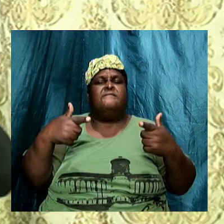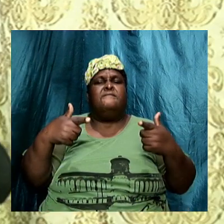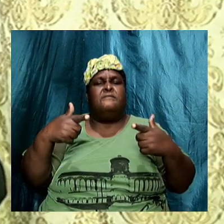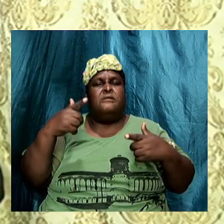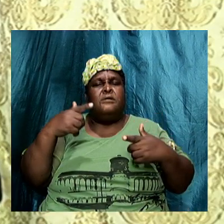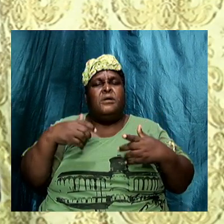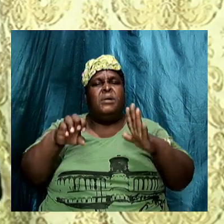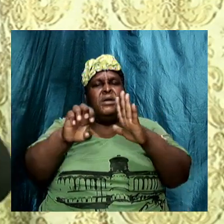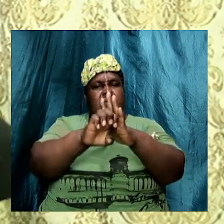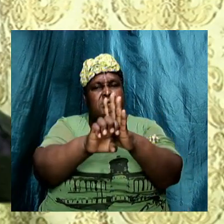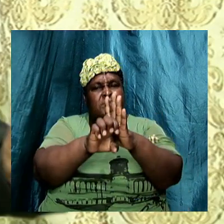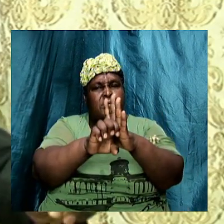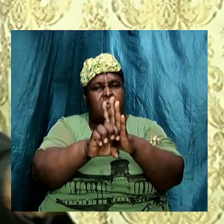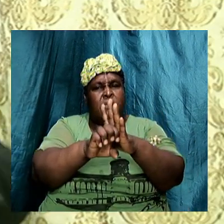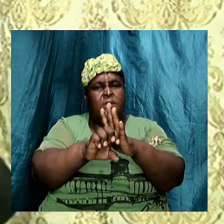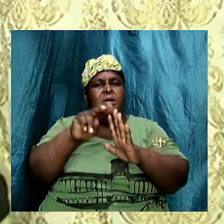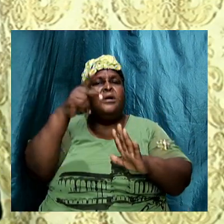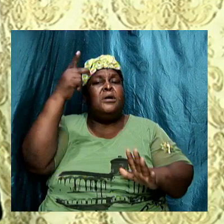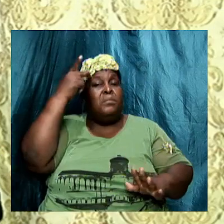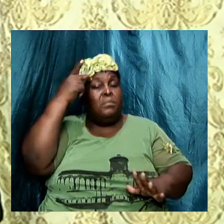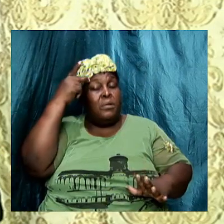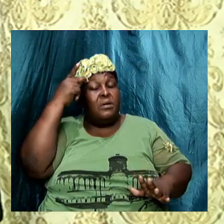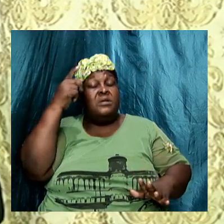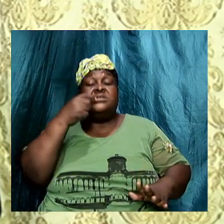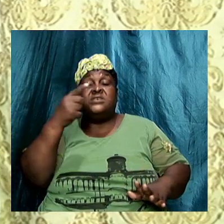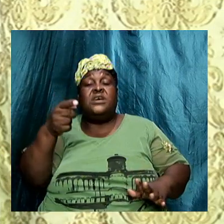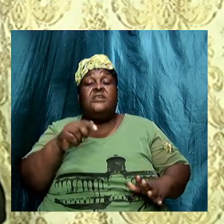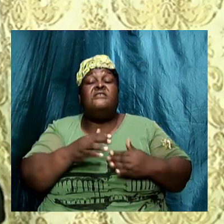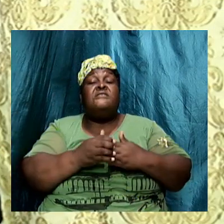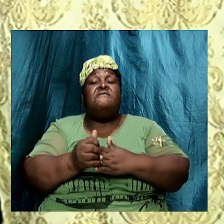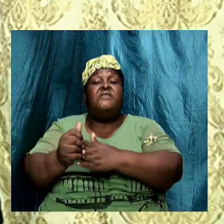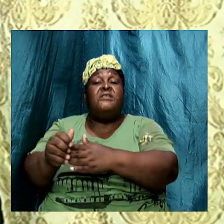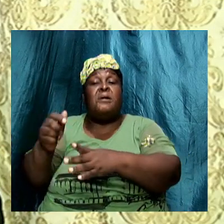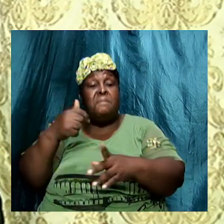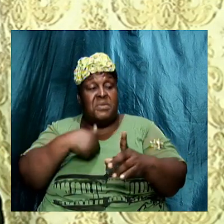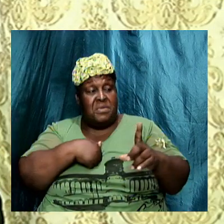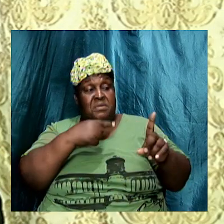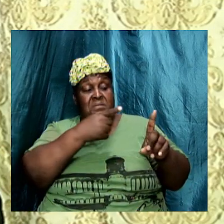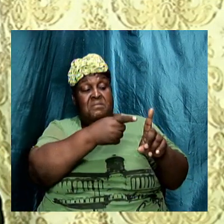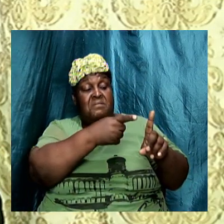Paul says Follow me As I follow Christ